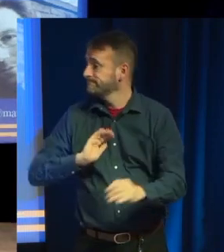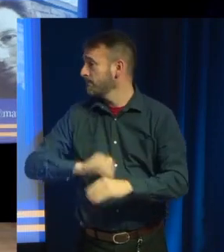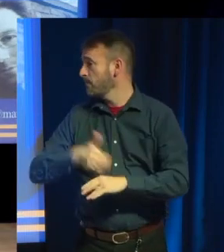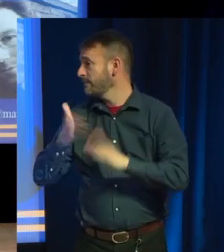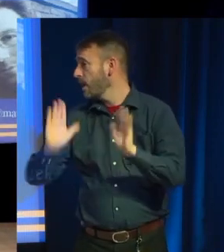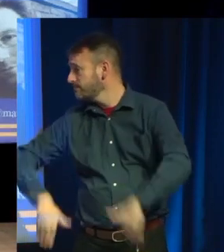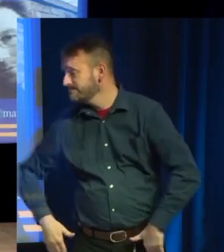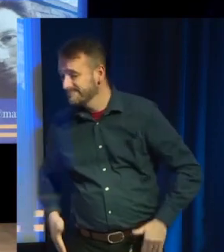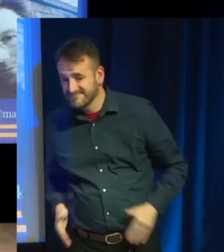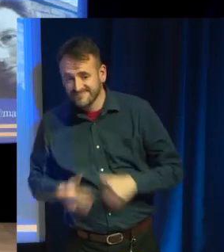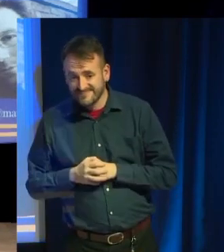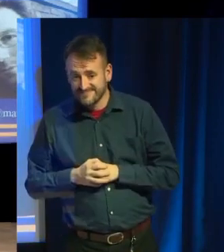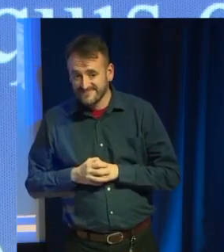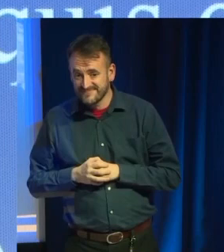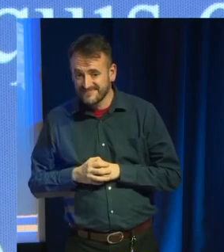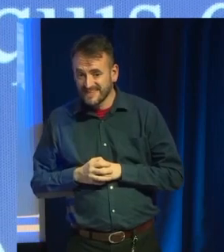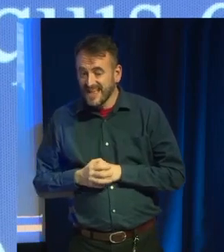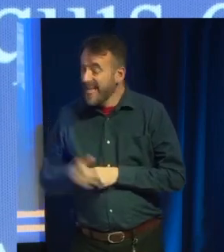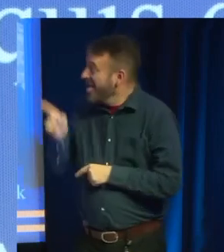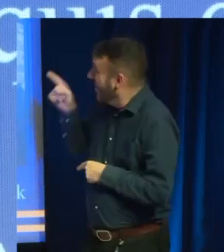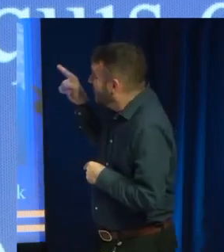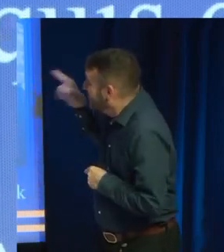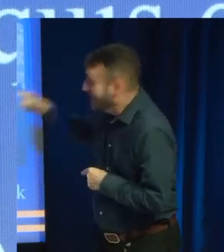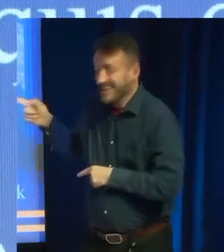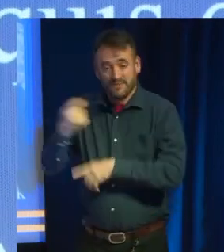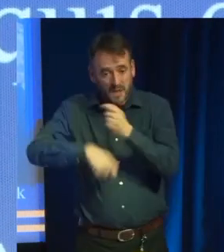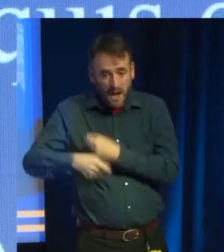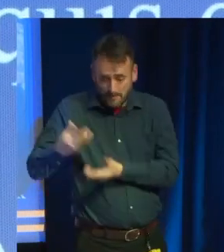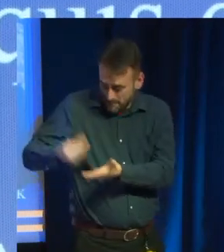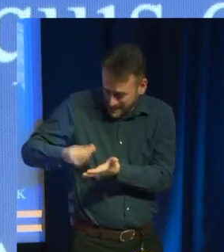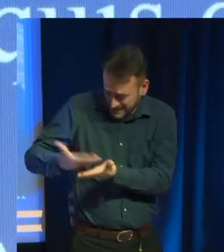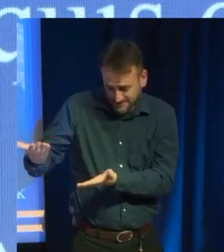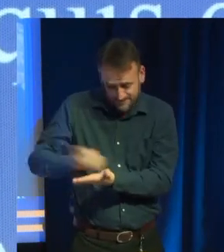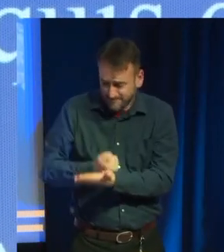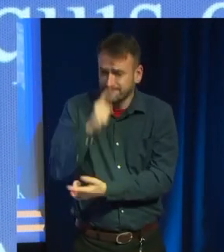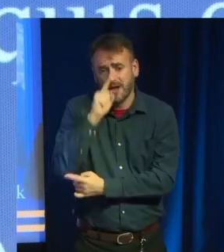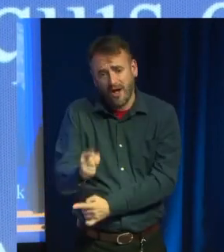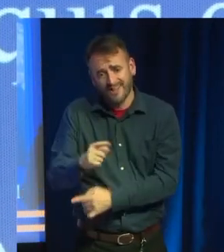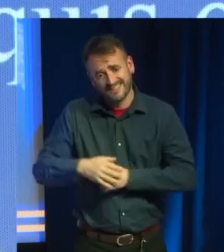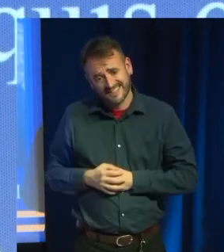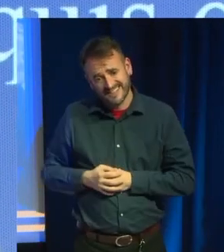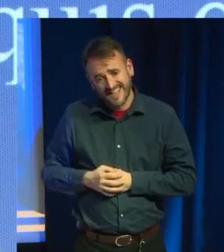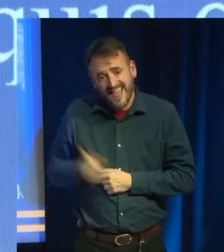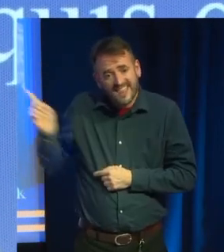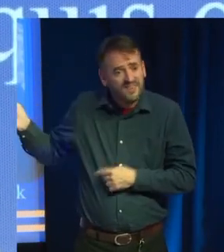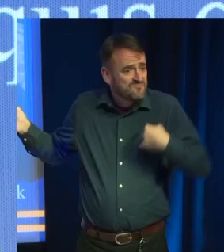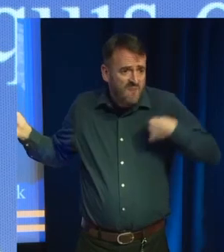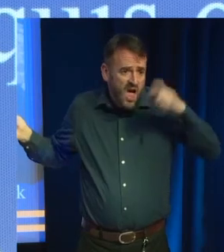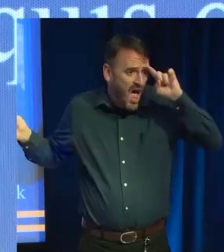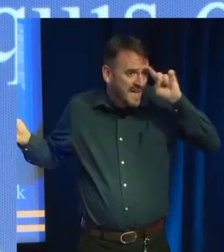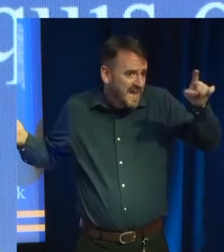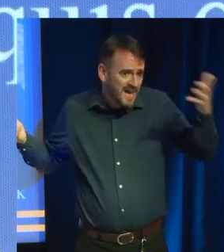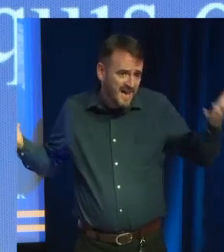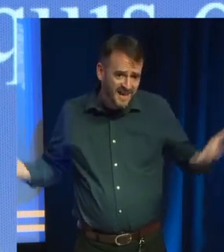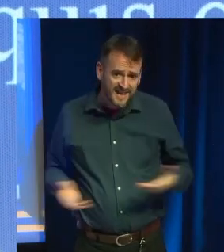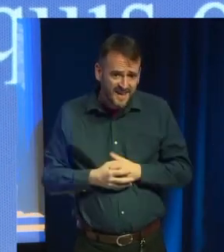This is the problem. You can't monetize this stuff. So, there's no money to be made here. It's just a case of this is an idea. Is adventure games with a voice only thing